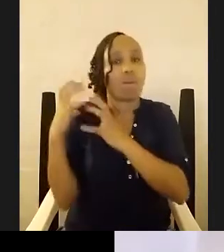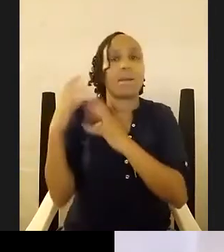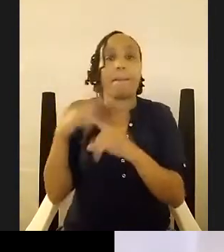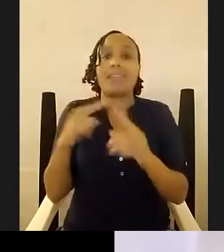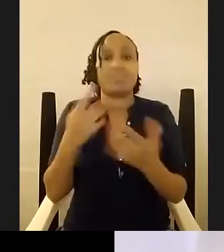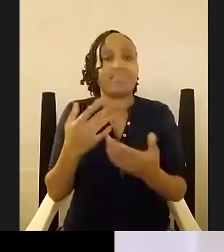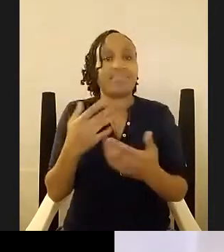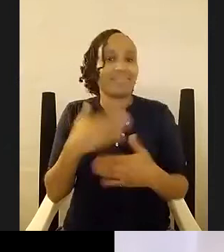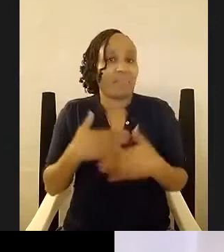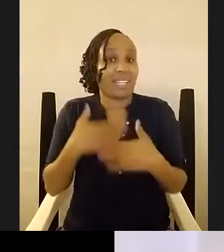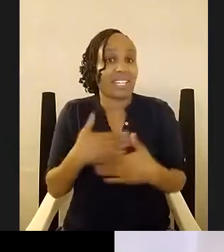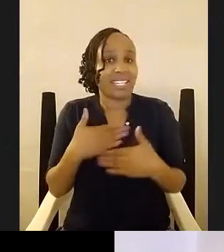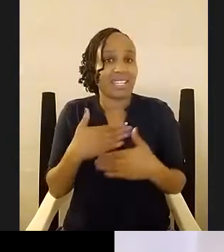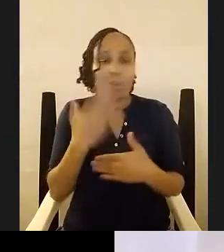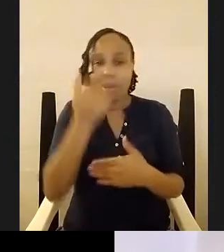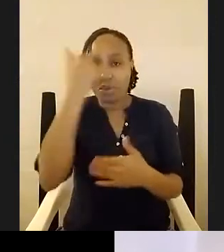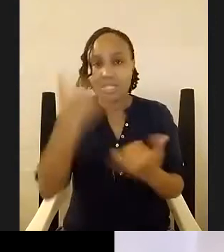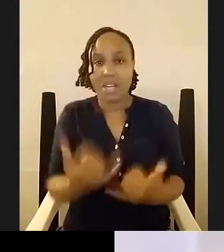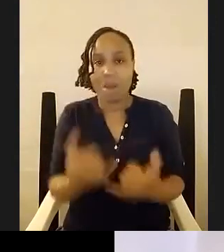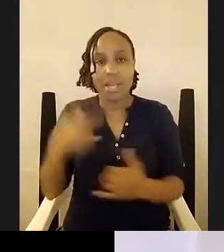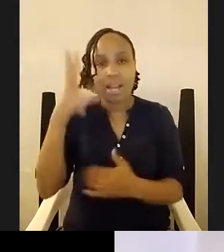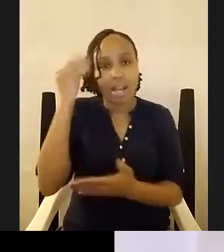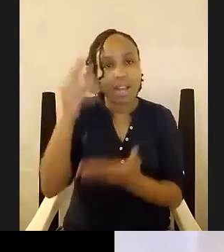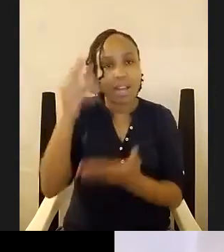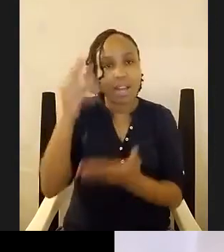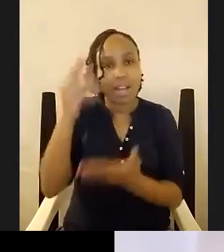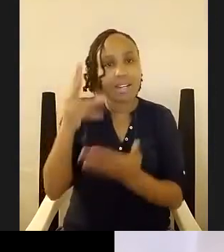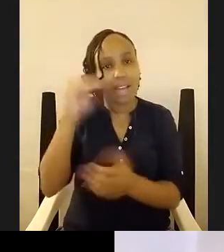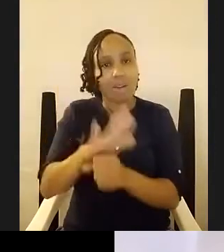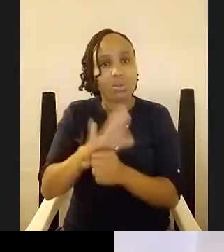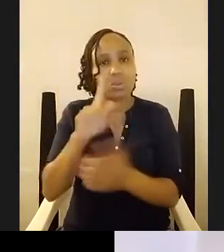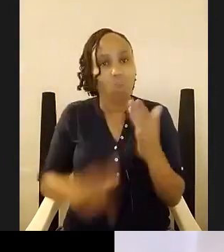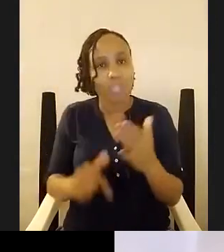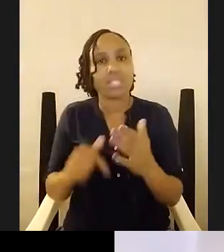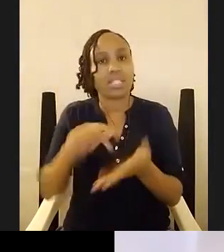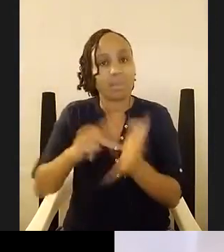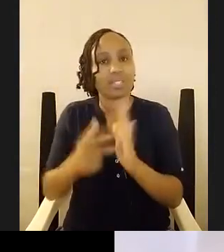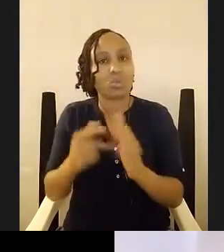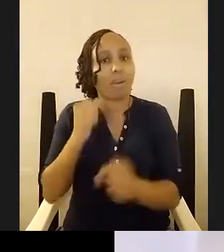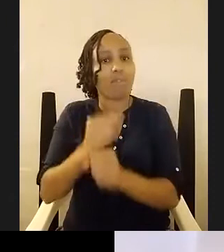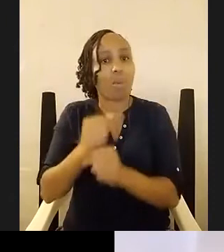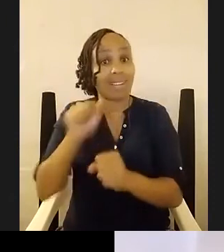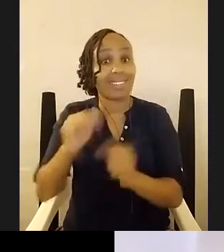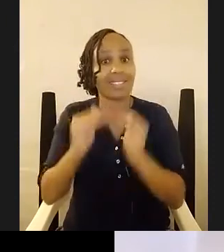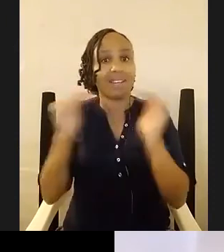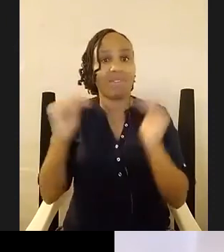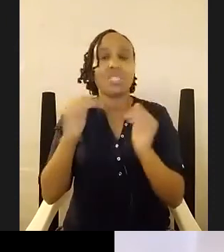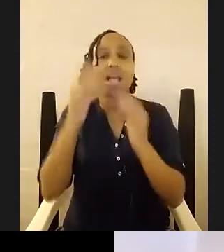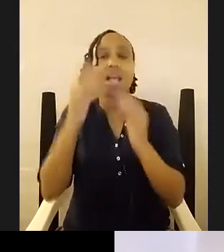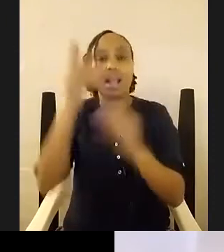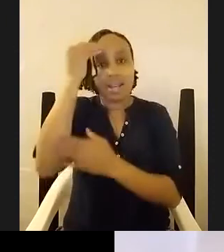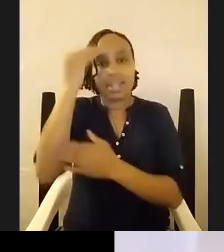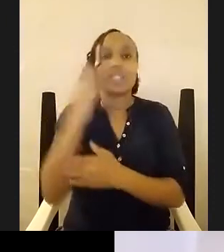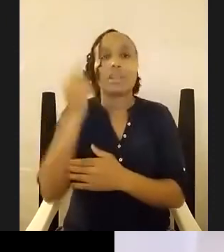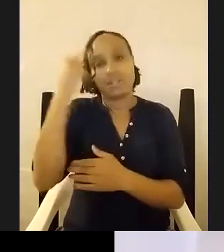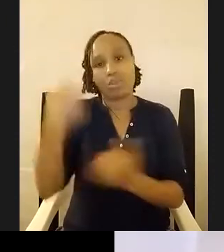now i'm learning what it takes to perform at this level so it's a new learning experience for me i mean i mean one of